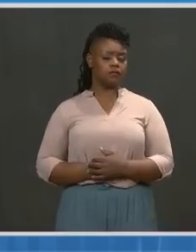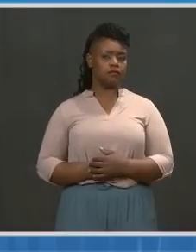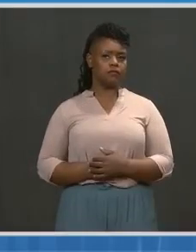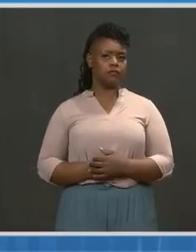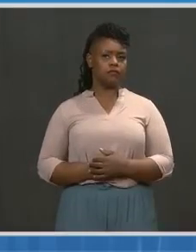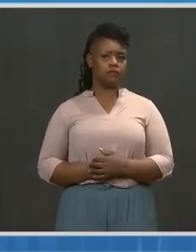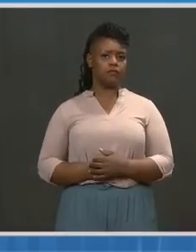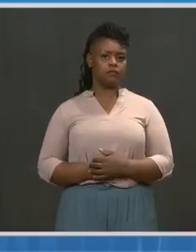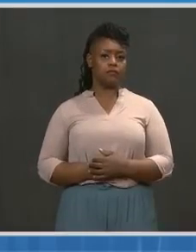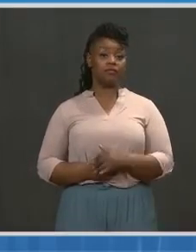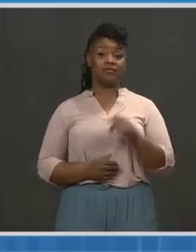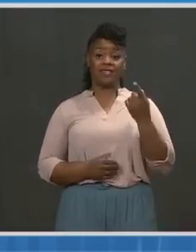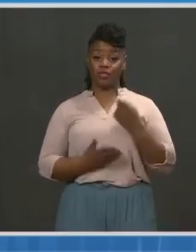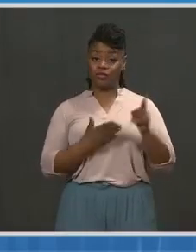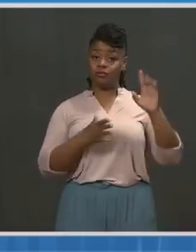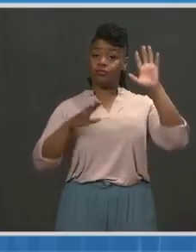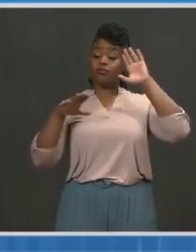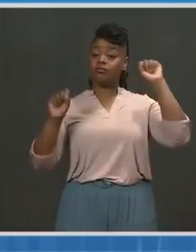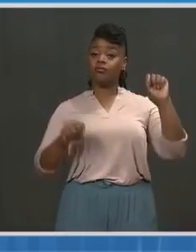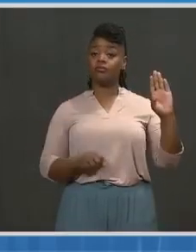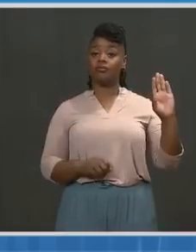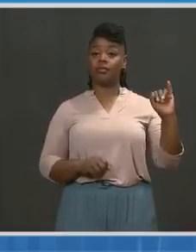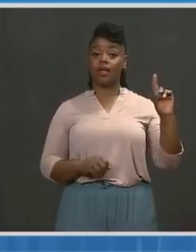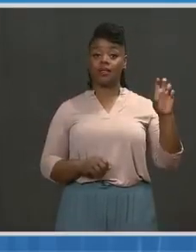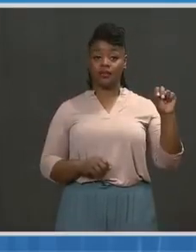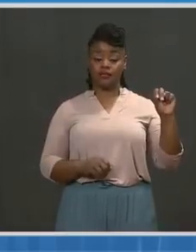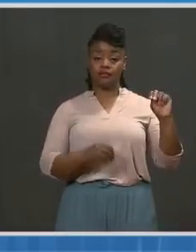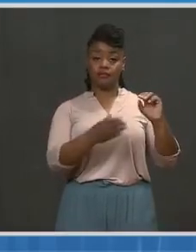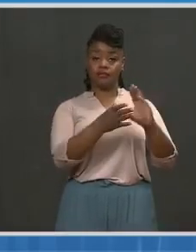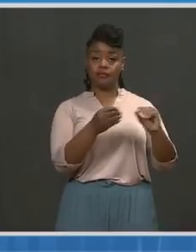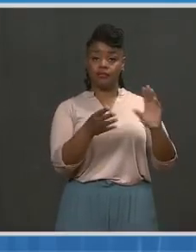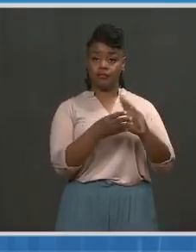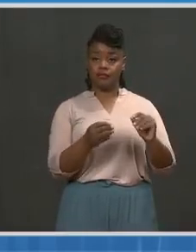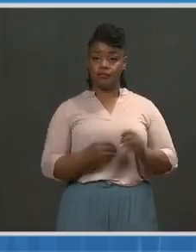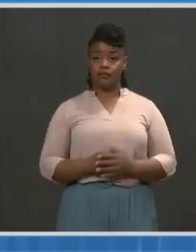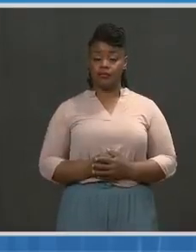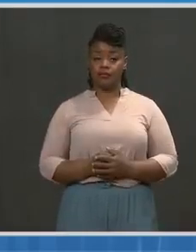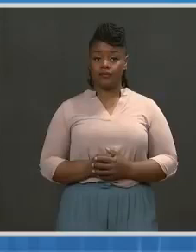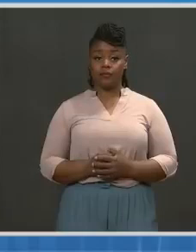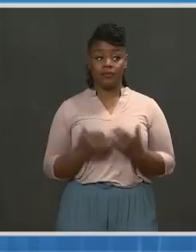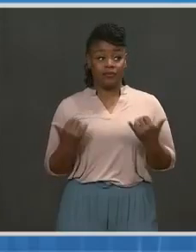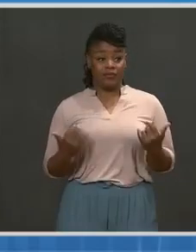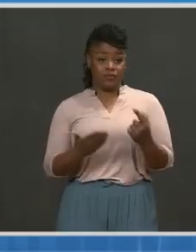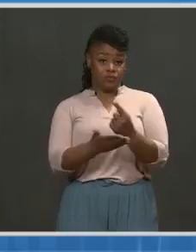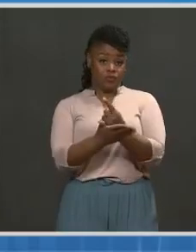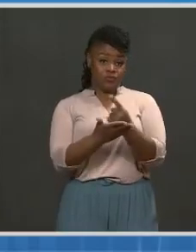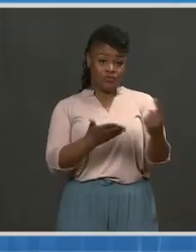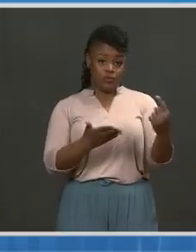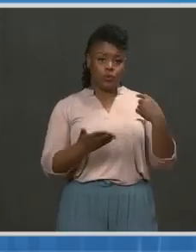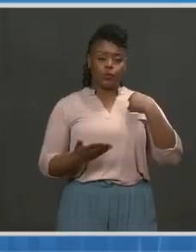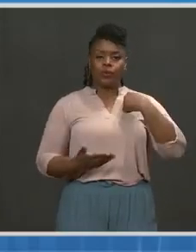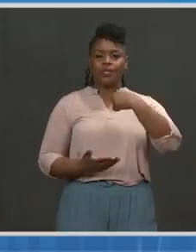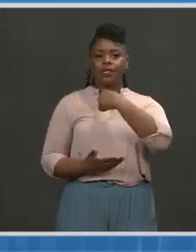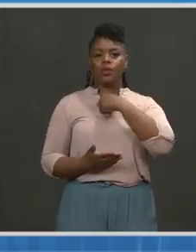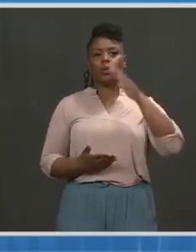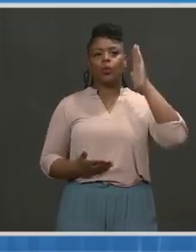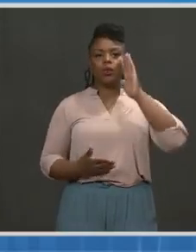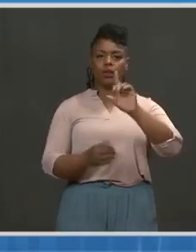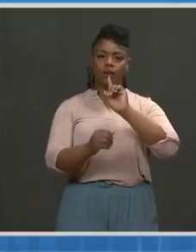I'll tell you that last week, President Biden said that he would, we would over the course of this week,